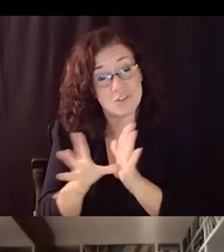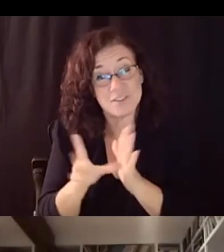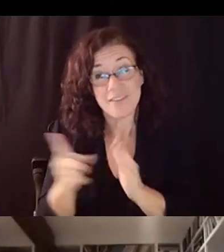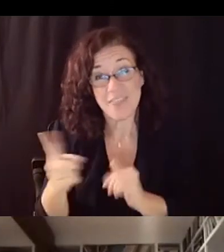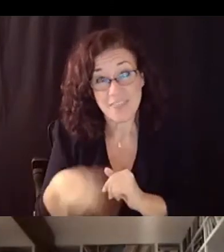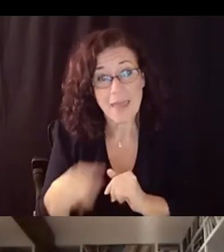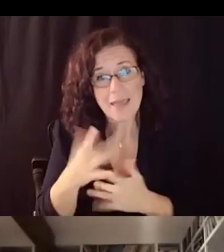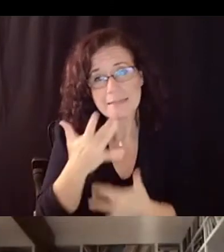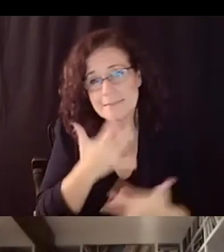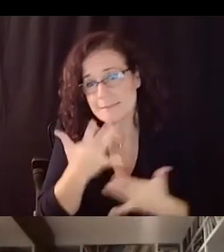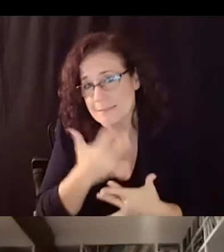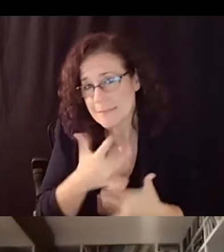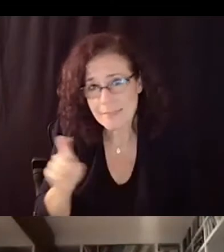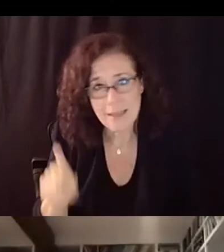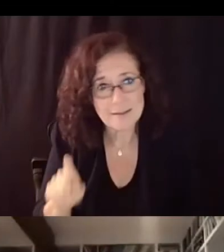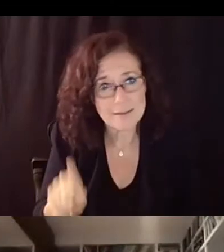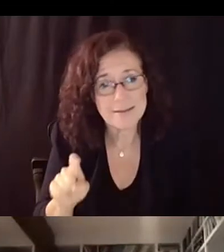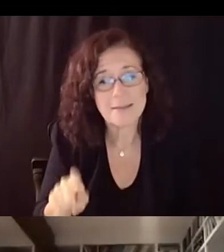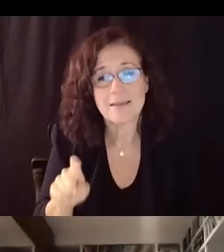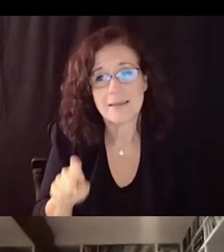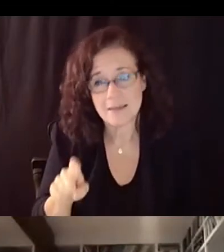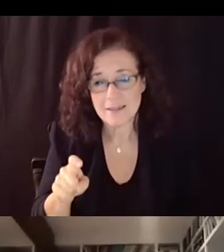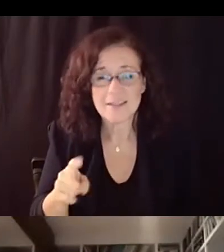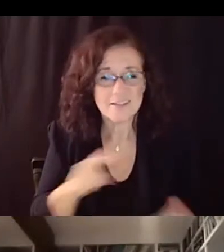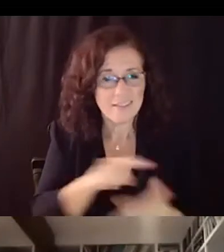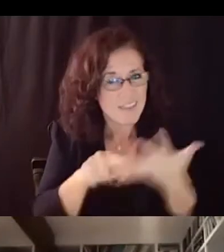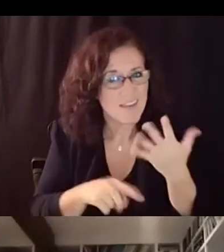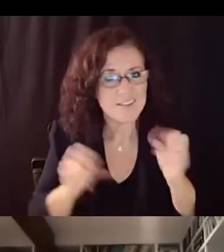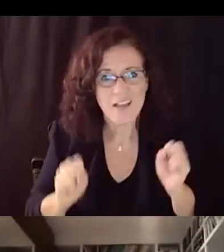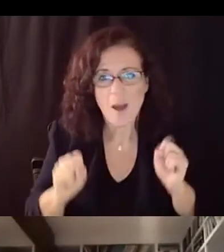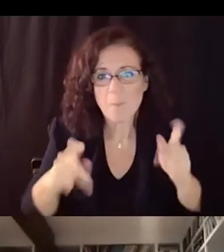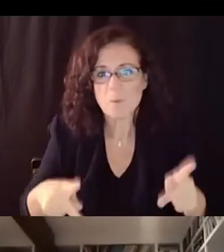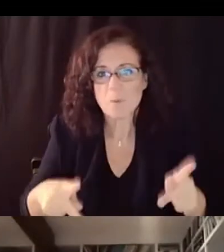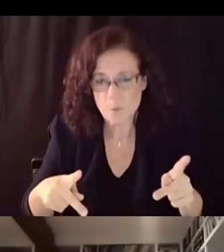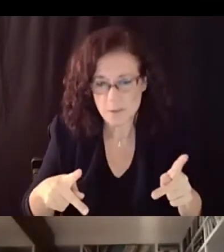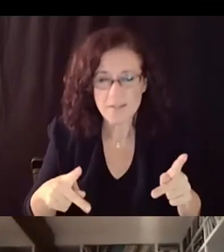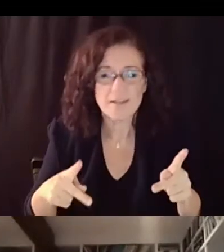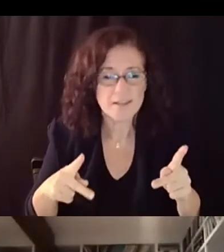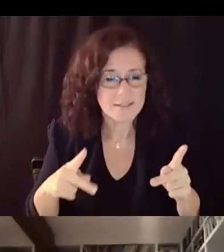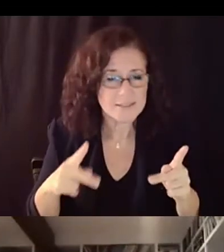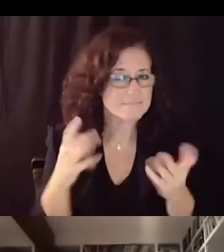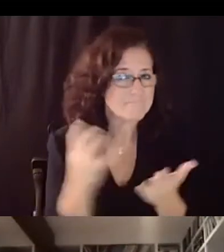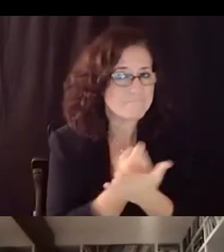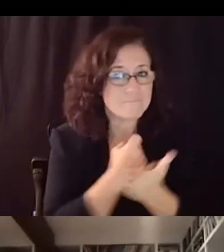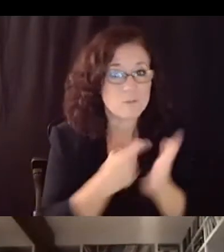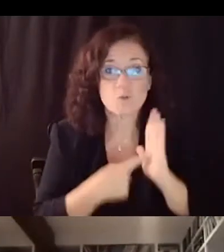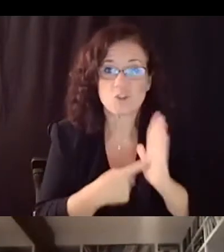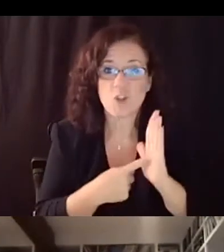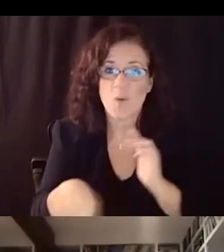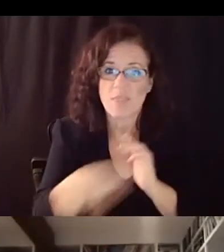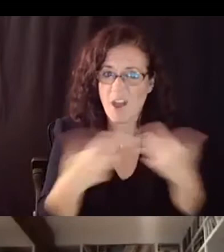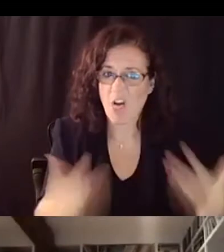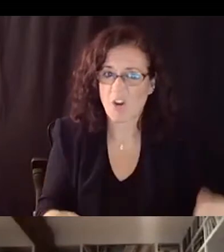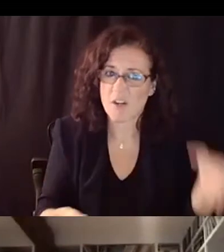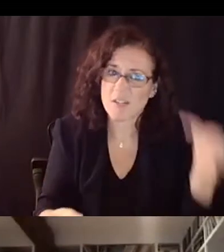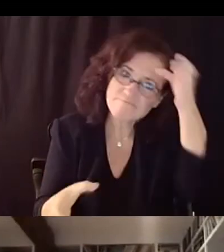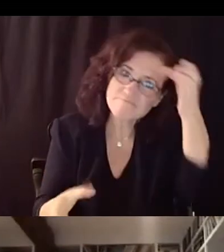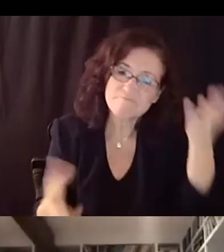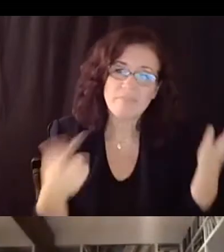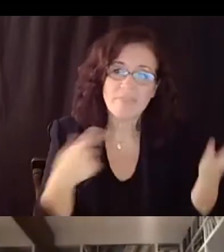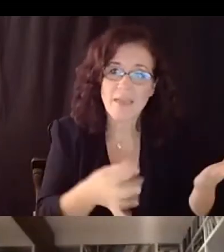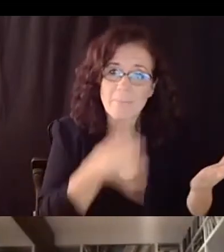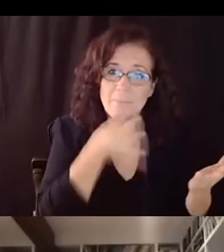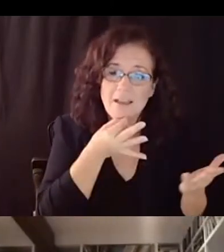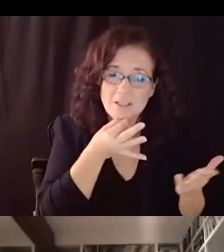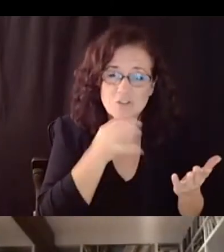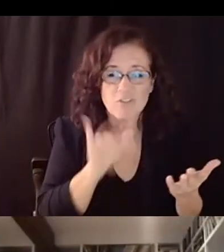need to have these opportunities to show their mastery of learning in a different way which